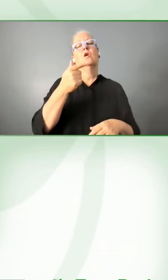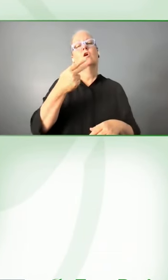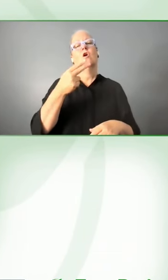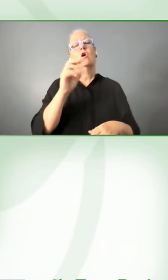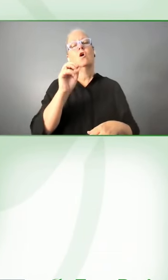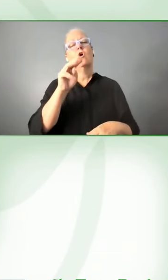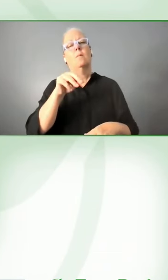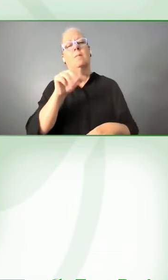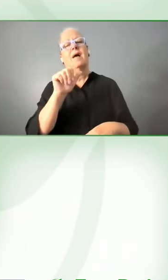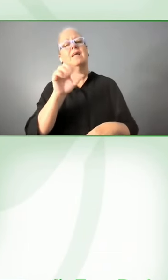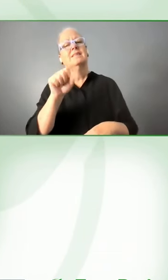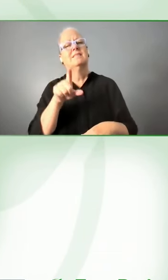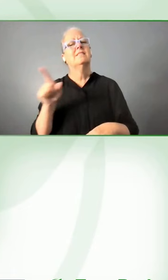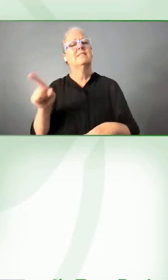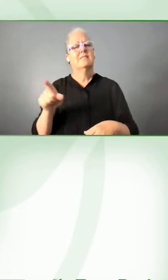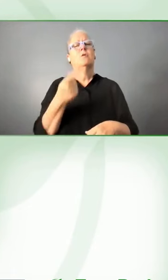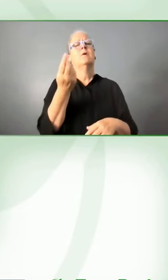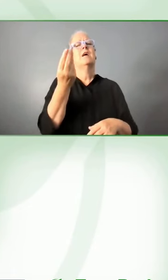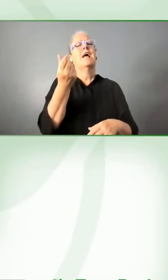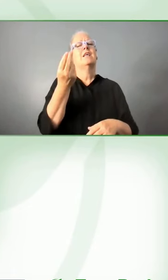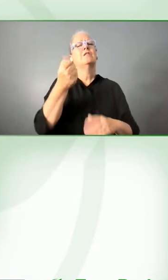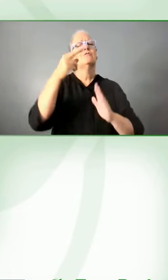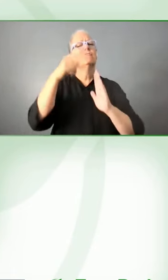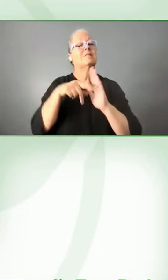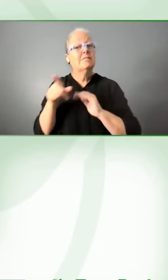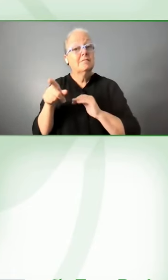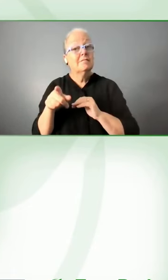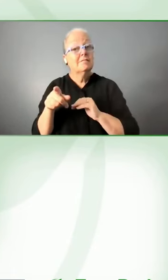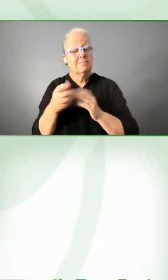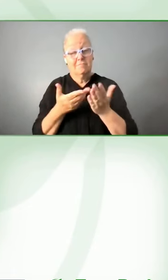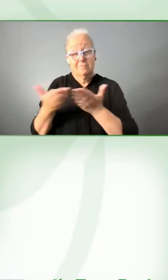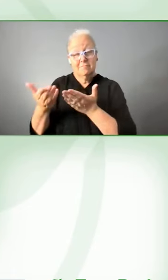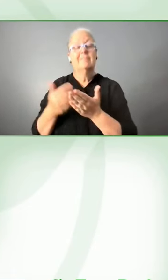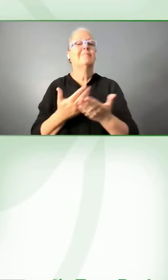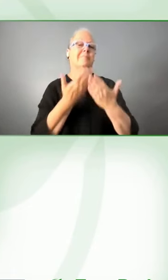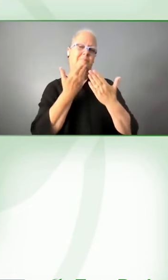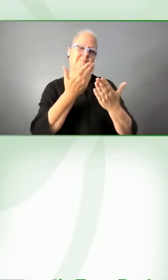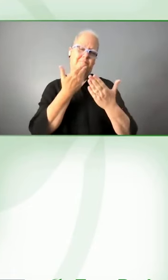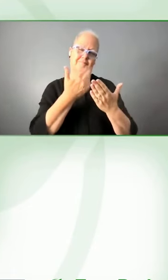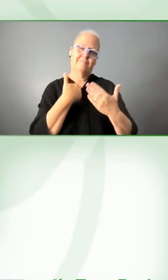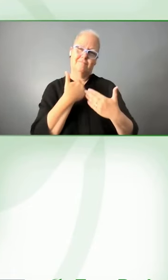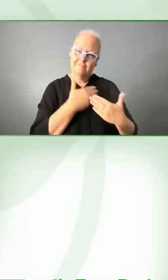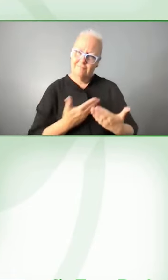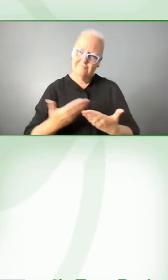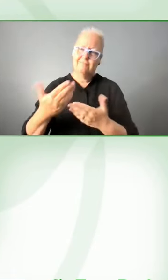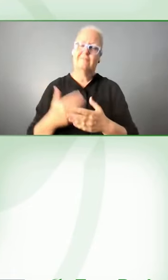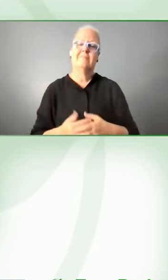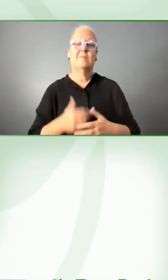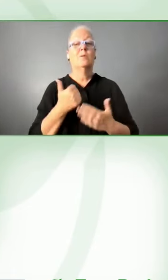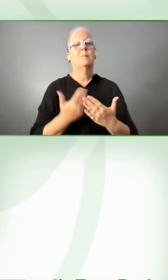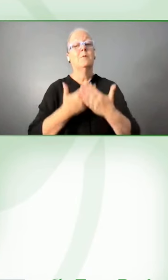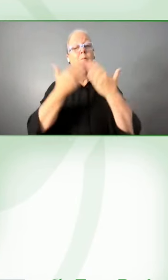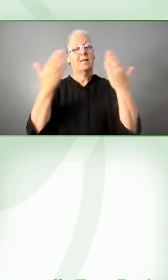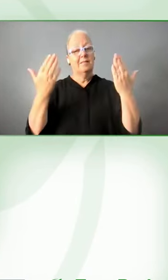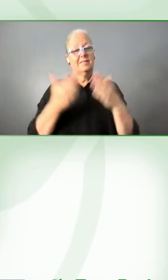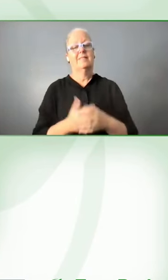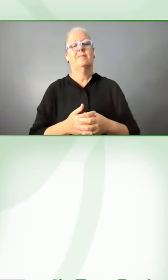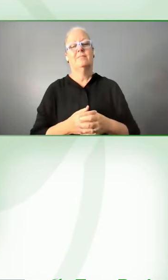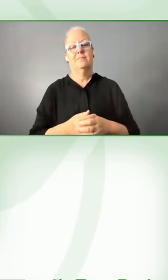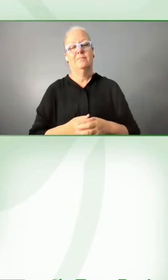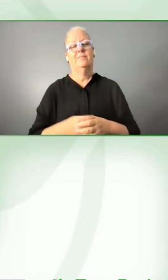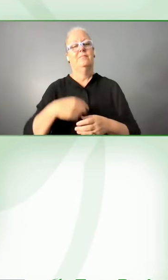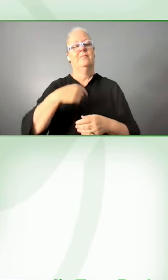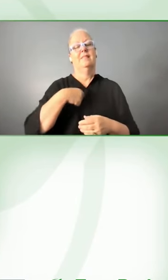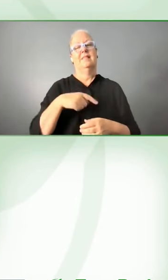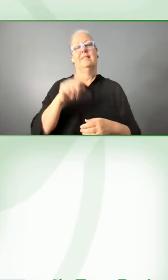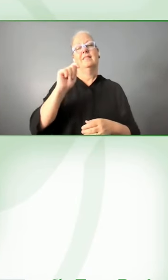you? Thank you. Okay. Thank you. Thank you for having me. Good morning, everyone. I'm Thomas and I'm